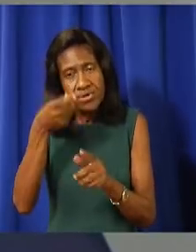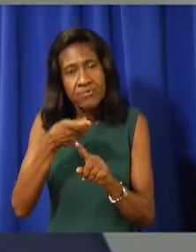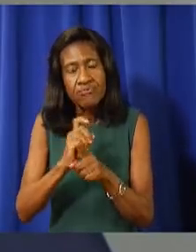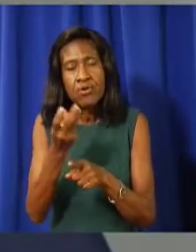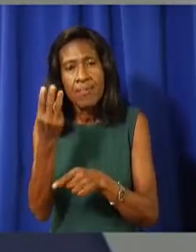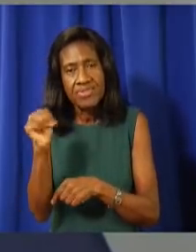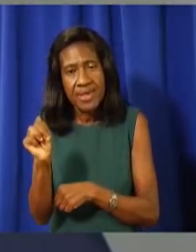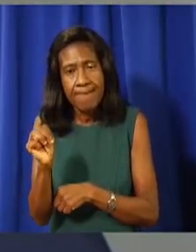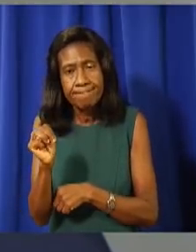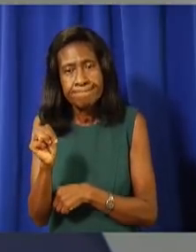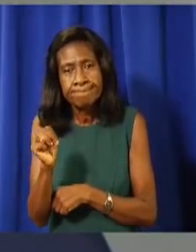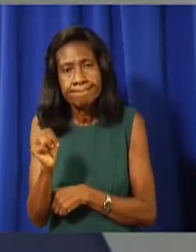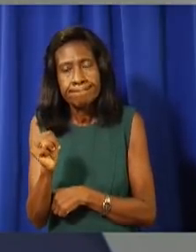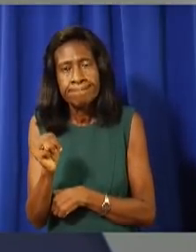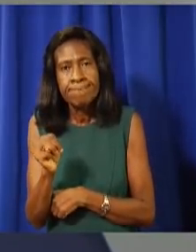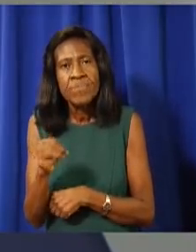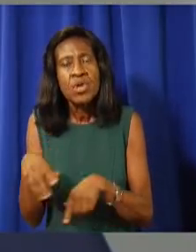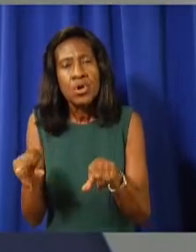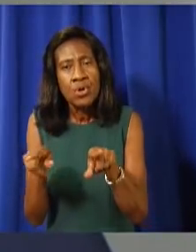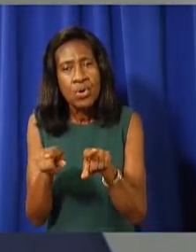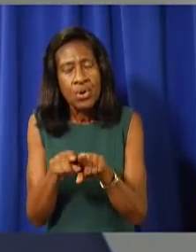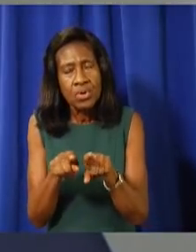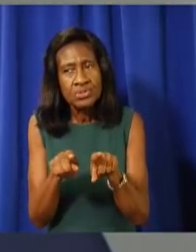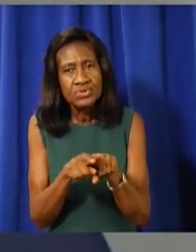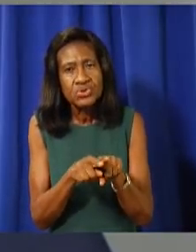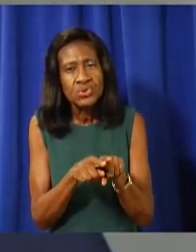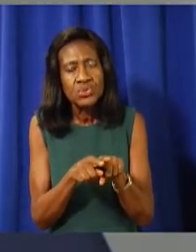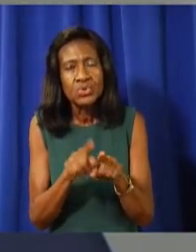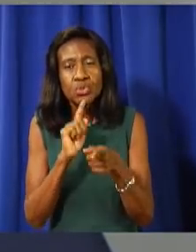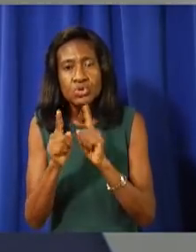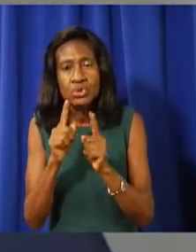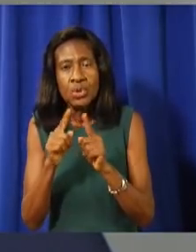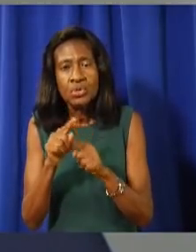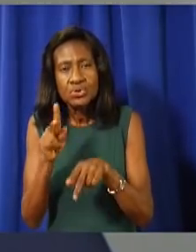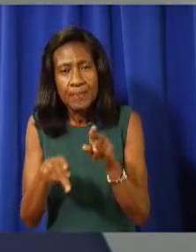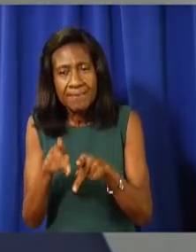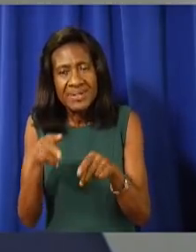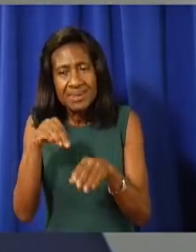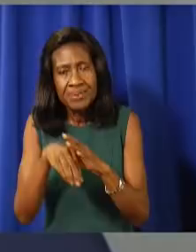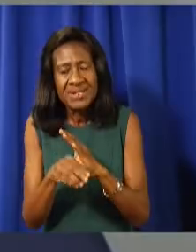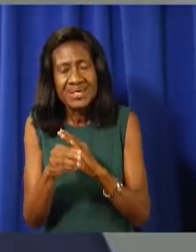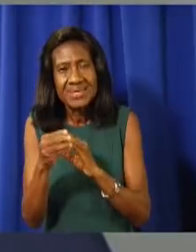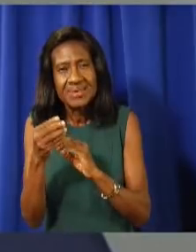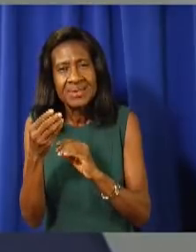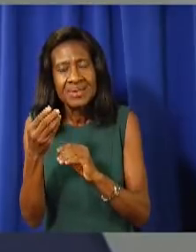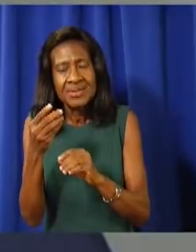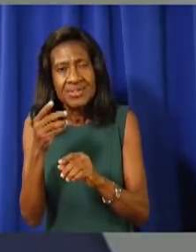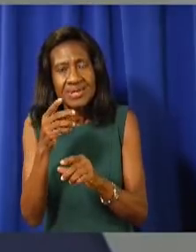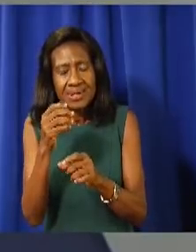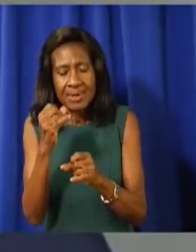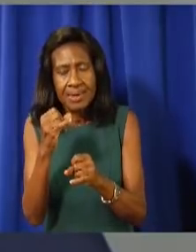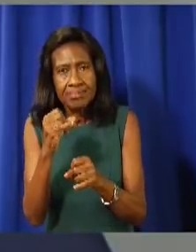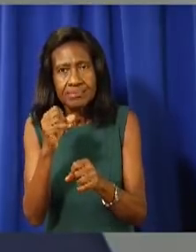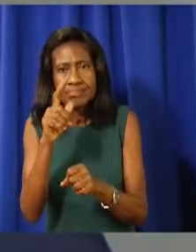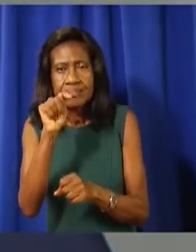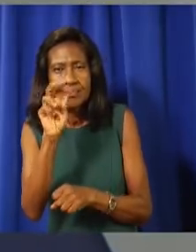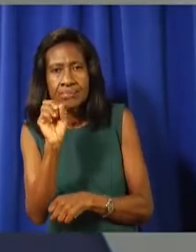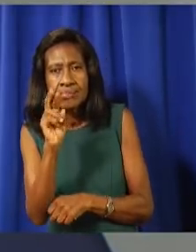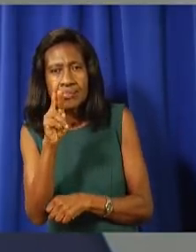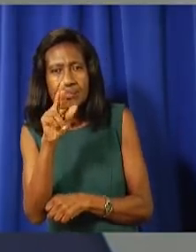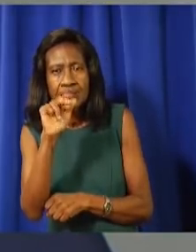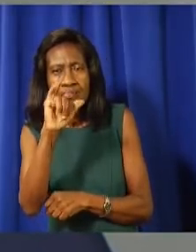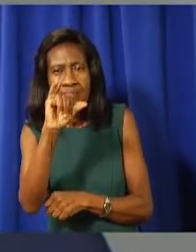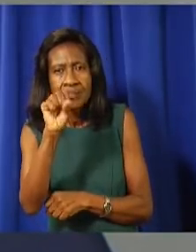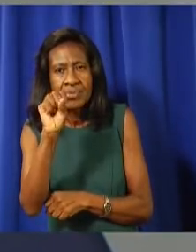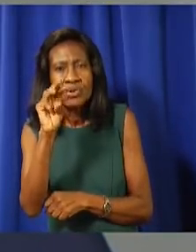also met with stakeholders in the industry and industry partners to ensure that our decision-making process is well informed